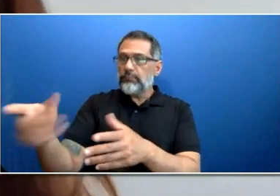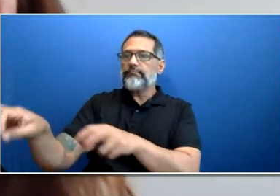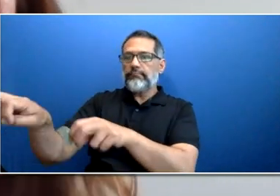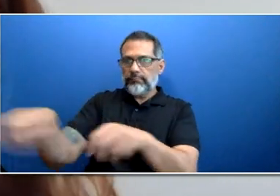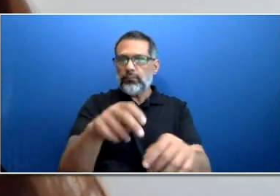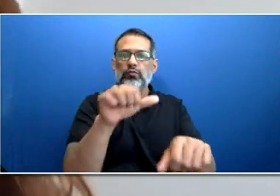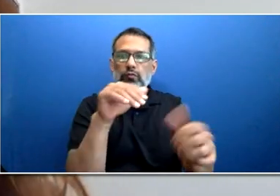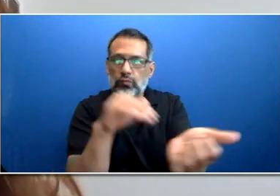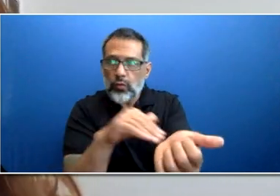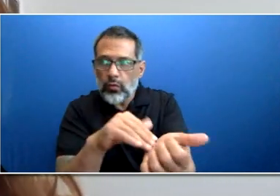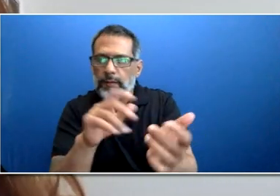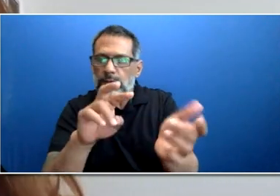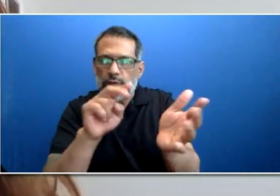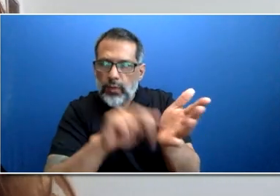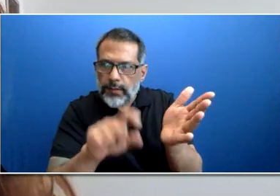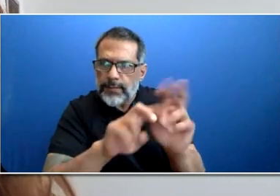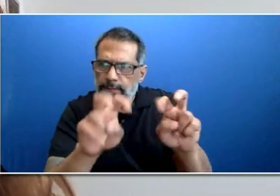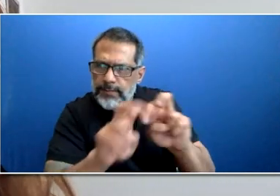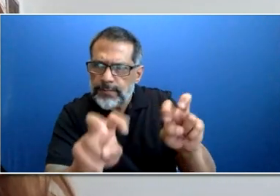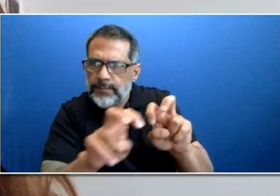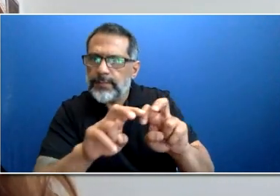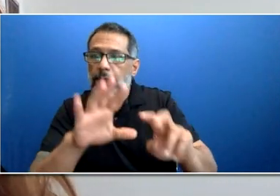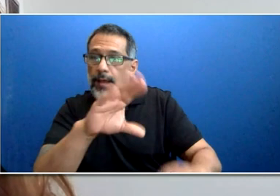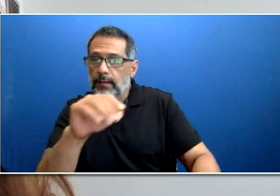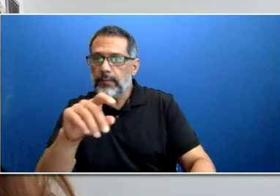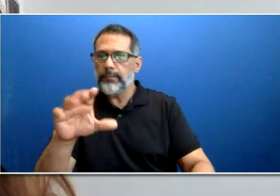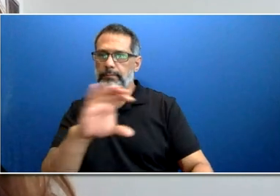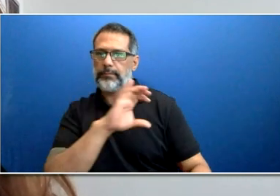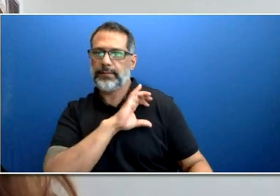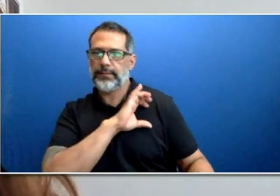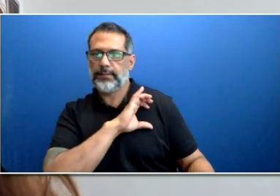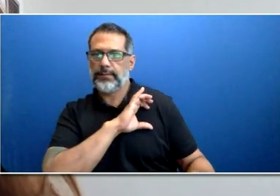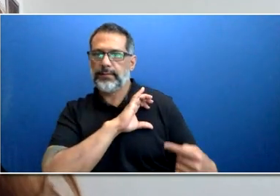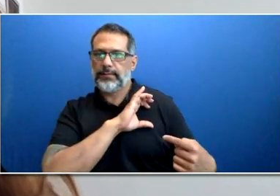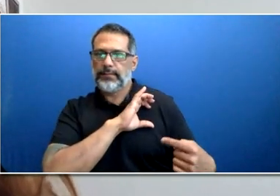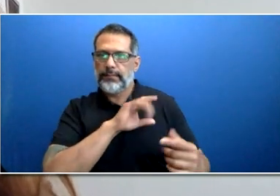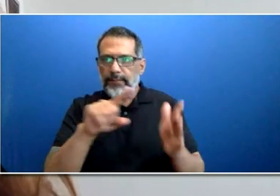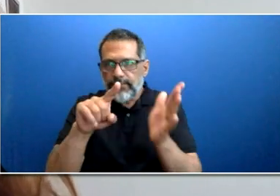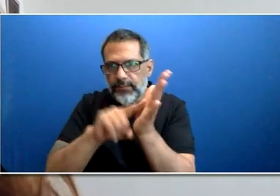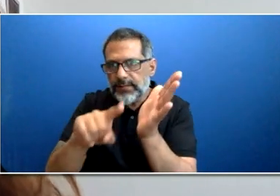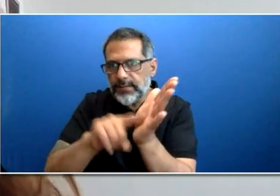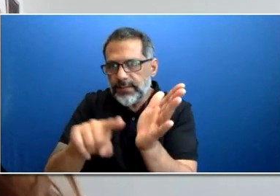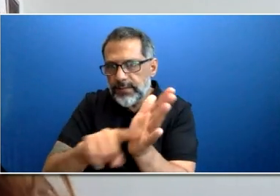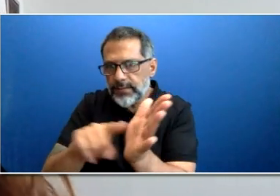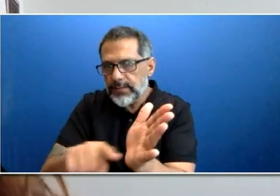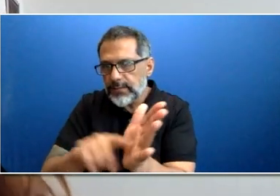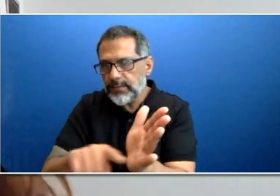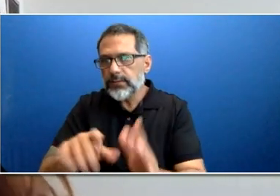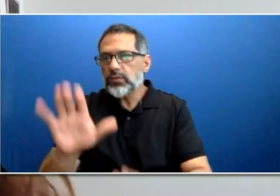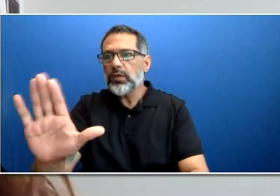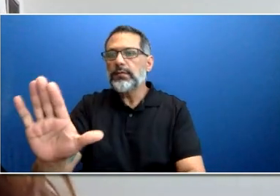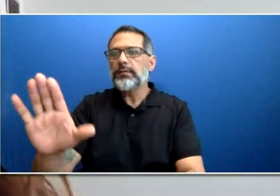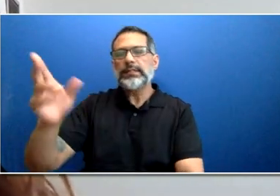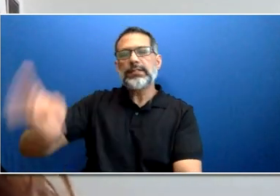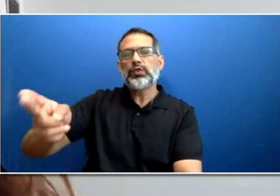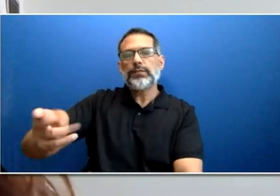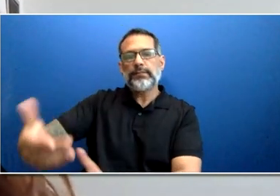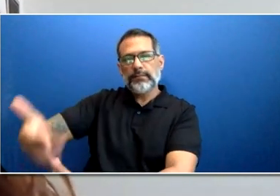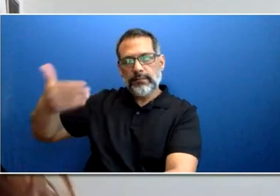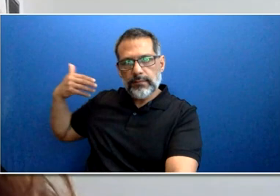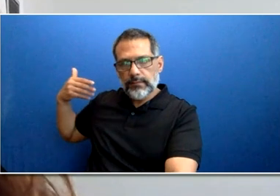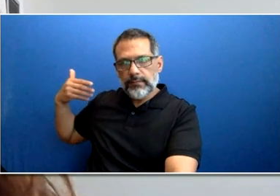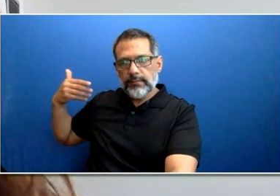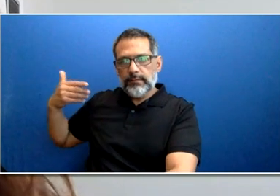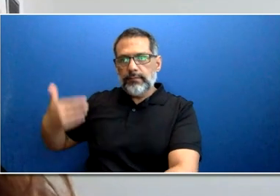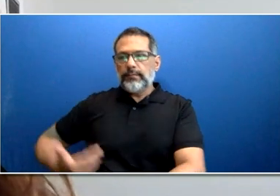Once all of the conditions of the employment are met, you will be documented and a start and a start and training date will be confirmed.